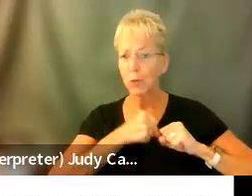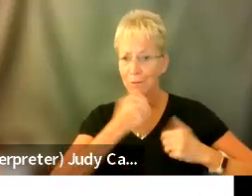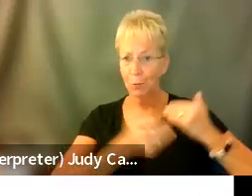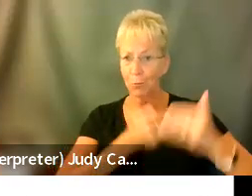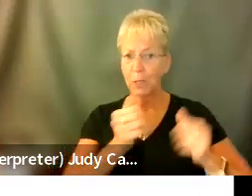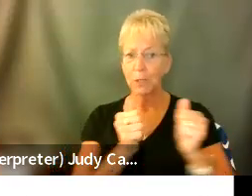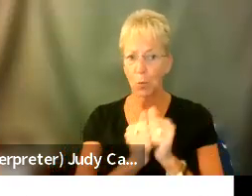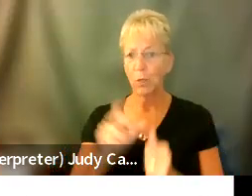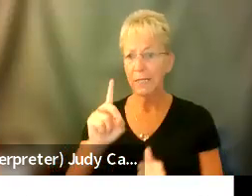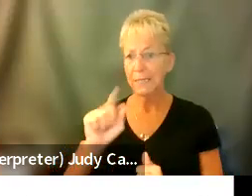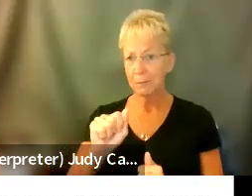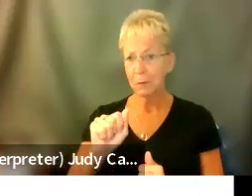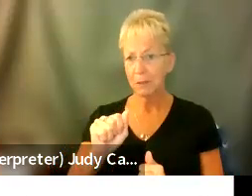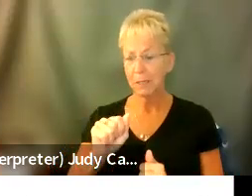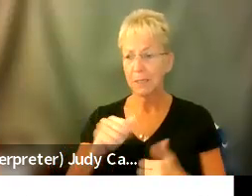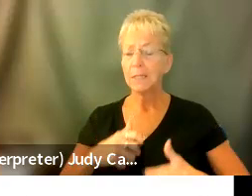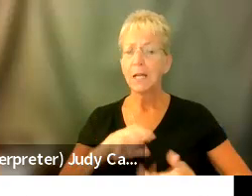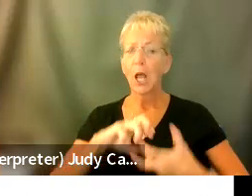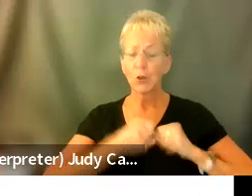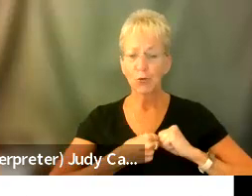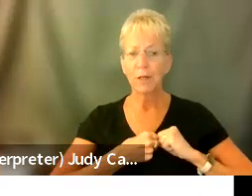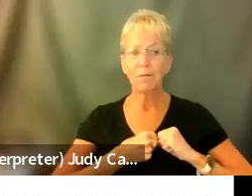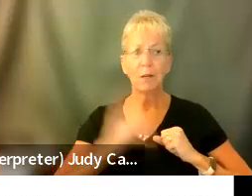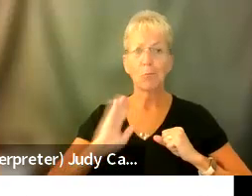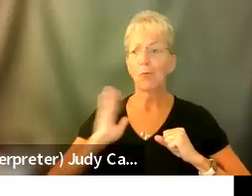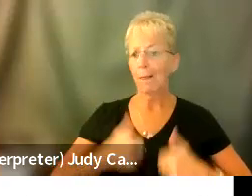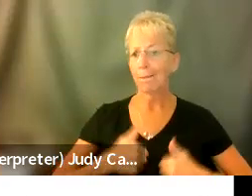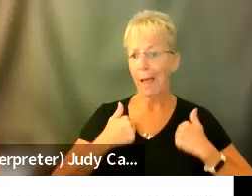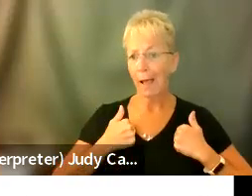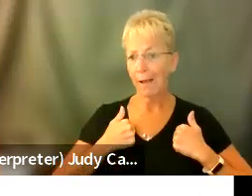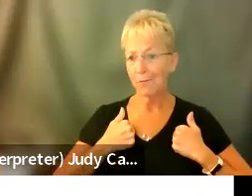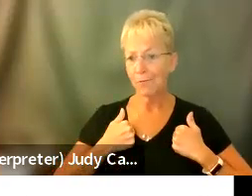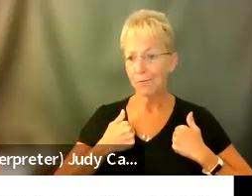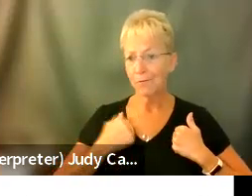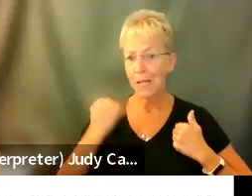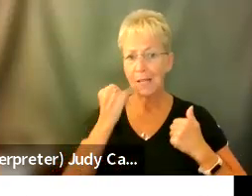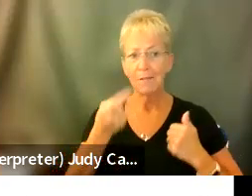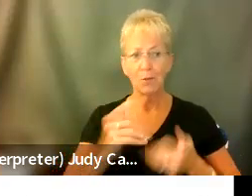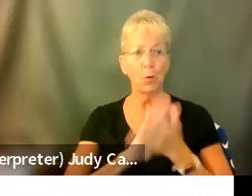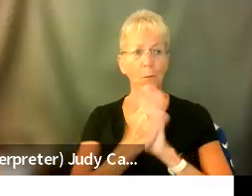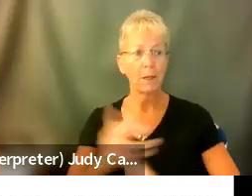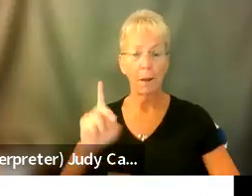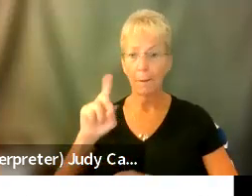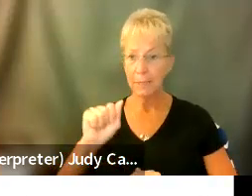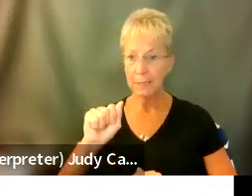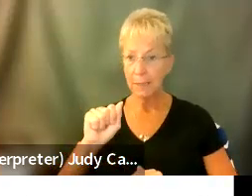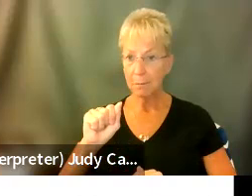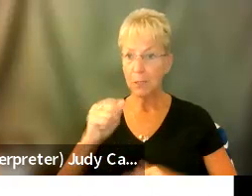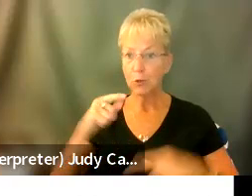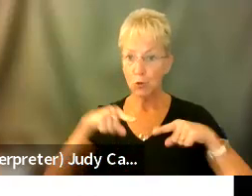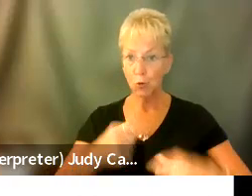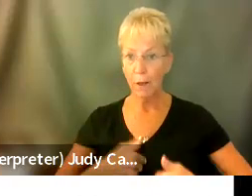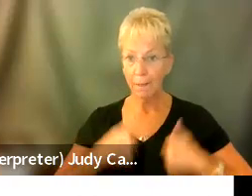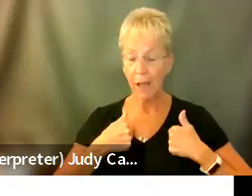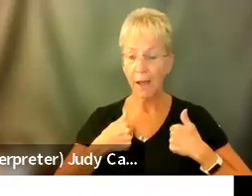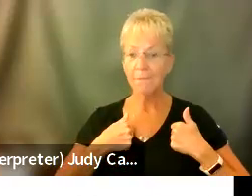disability, grieving the life you thought that you would have if you're somebody who becomes disabled later in life. Um,